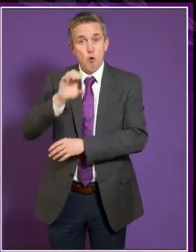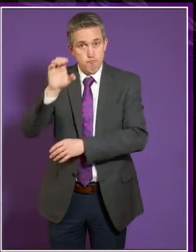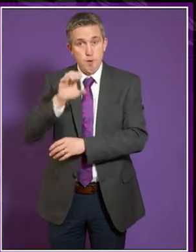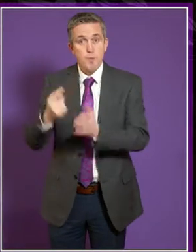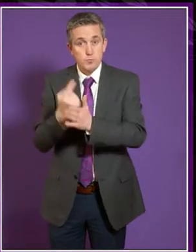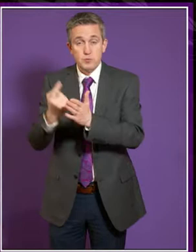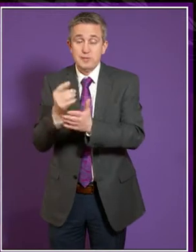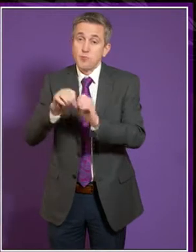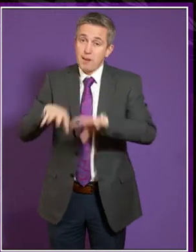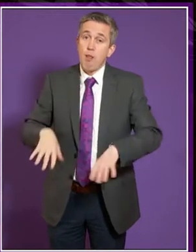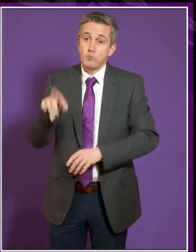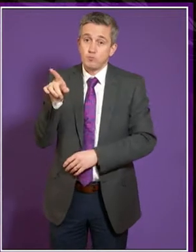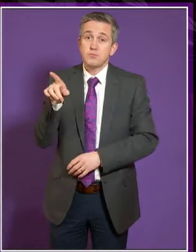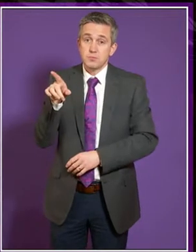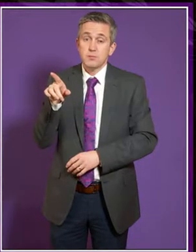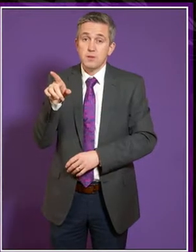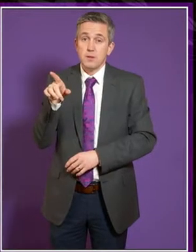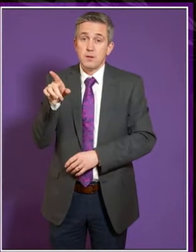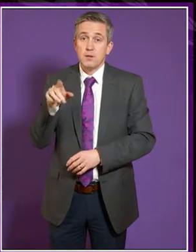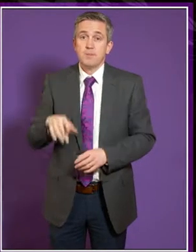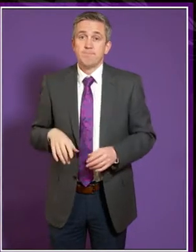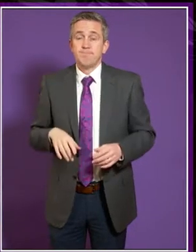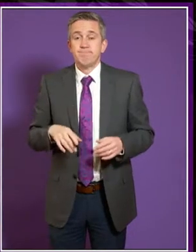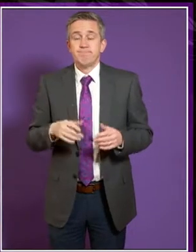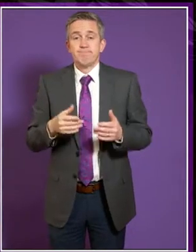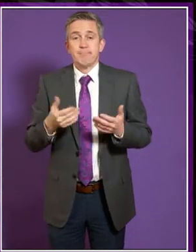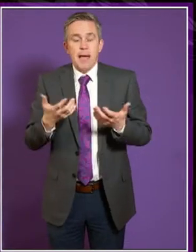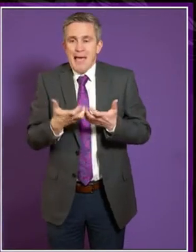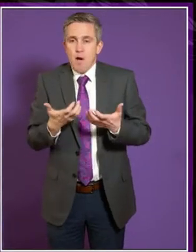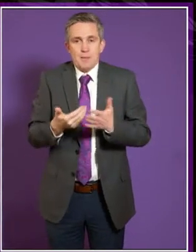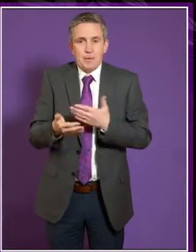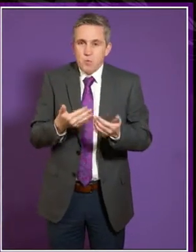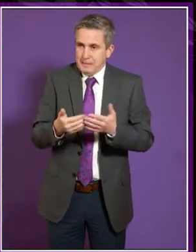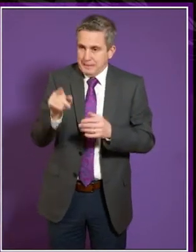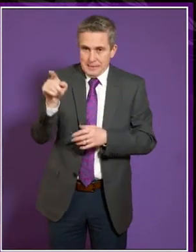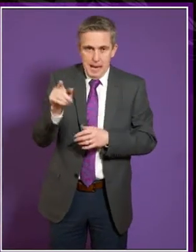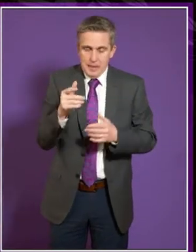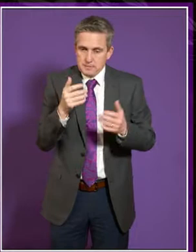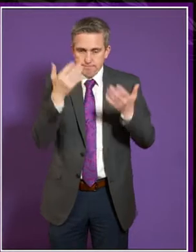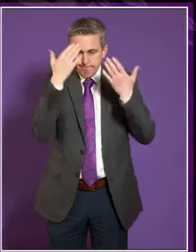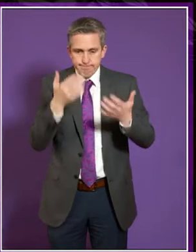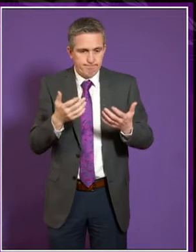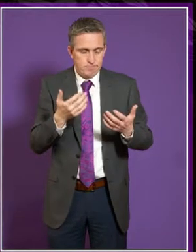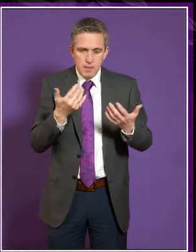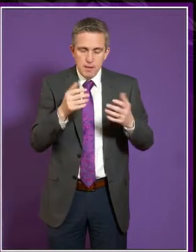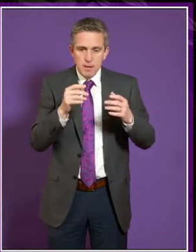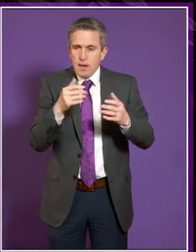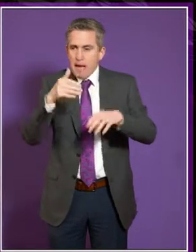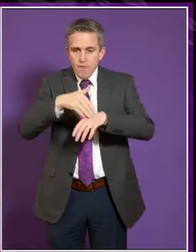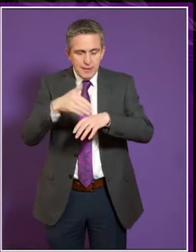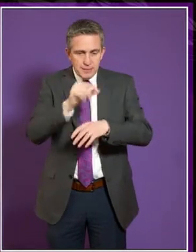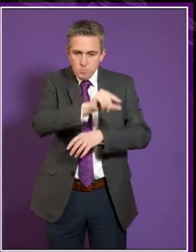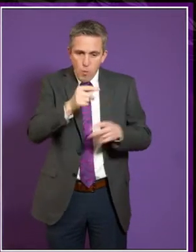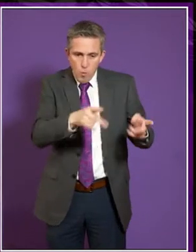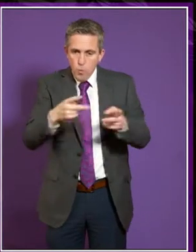And the greater risk, I think, is that this might be rather imperceptible. It might be in small details here and there. It might be quite difficult to